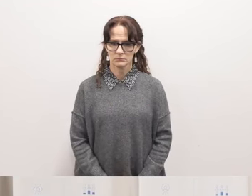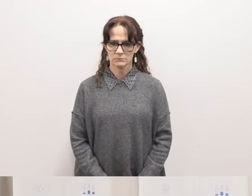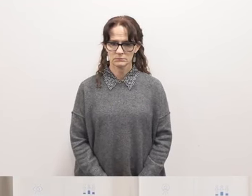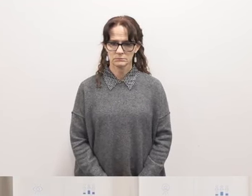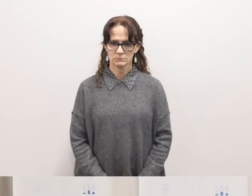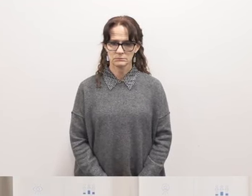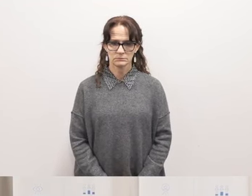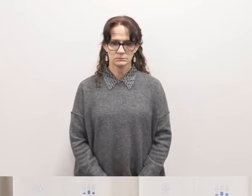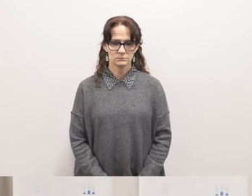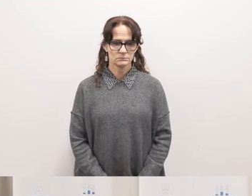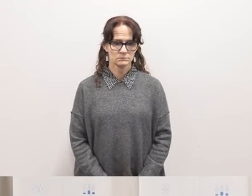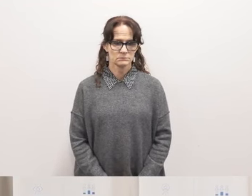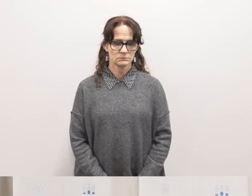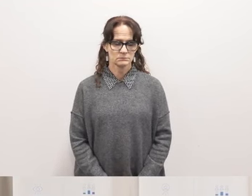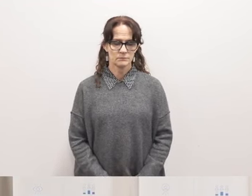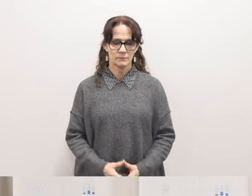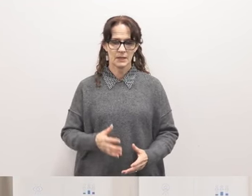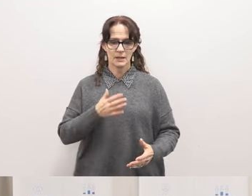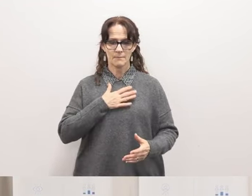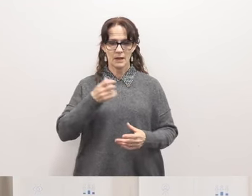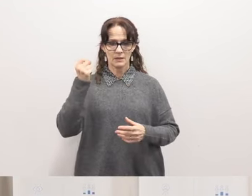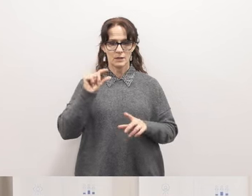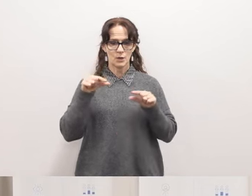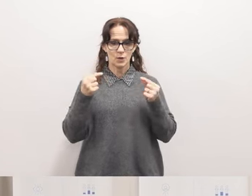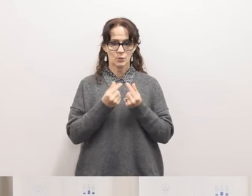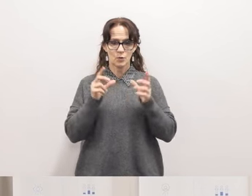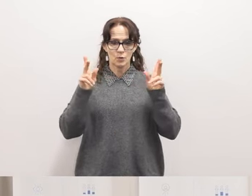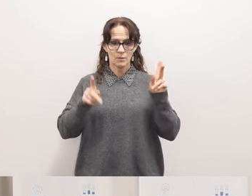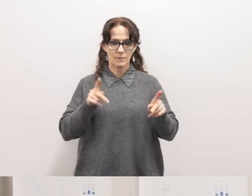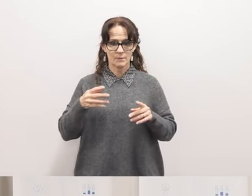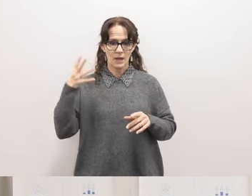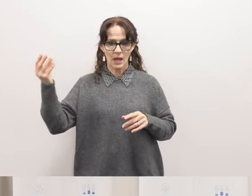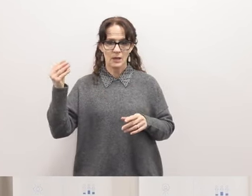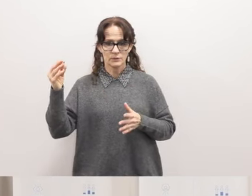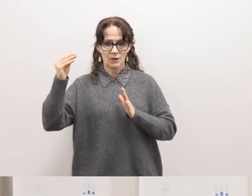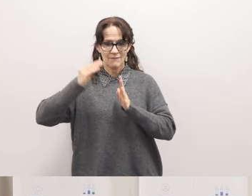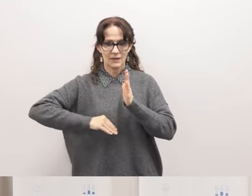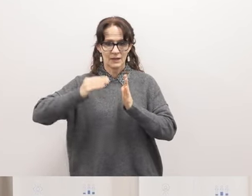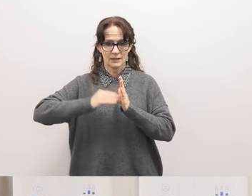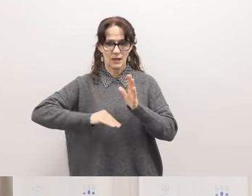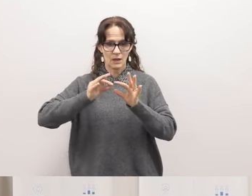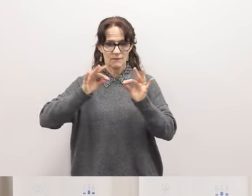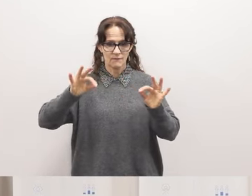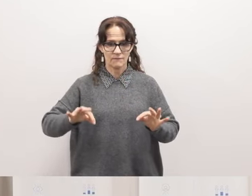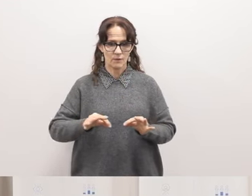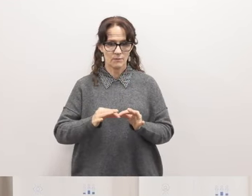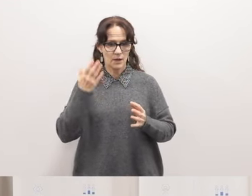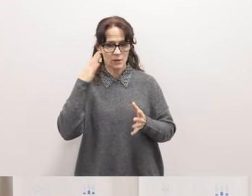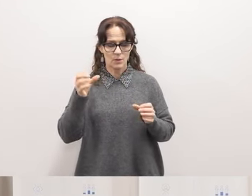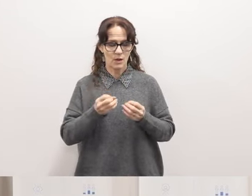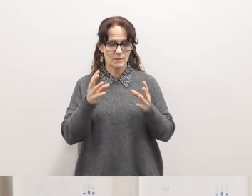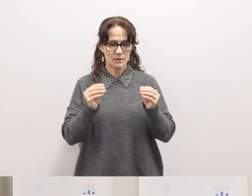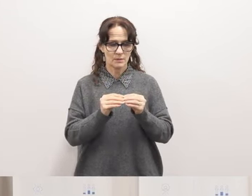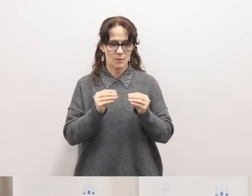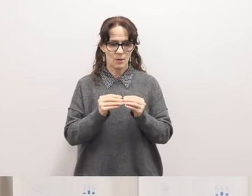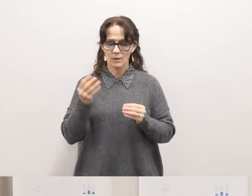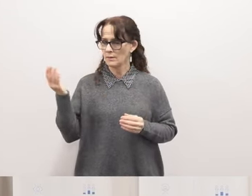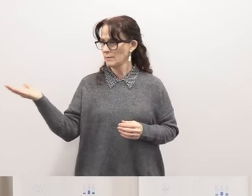President Craighead, it's my understanding there's a group of people outside who are filling out forms. I don't know how many more.